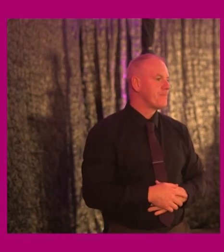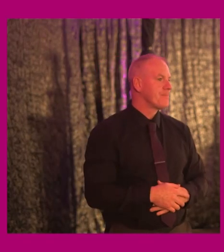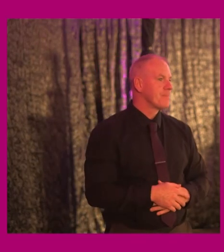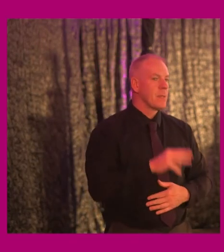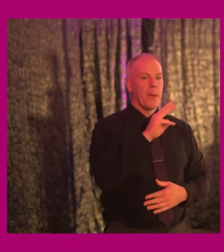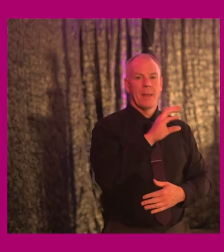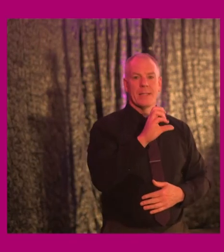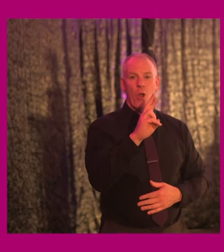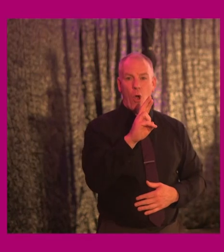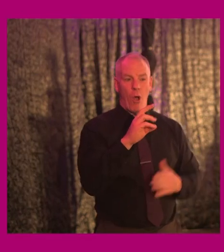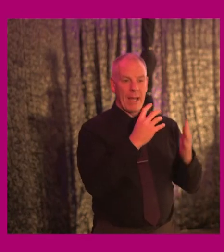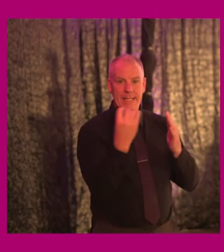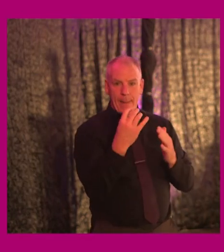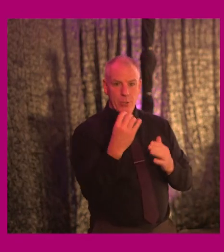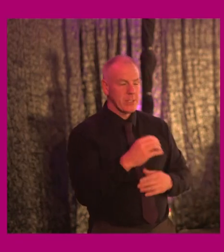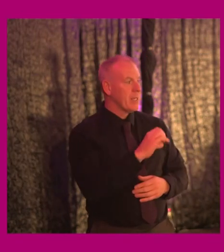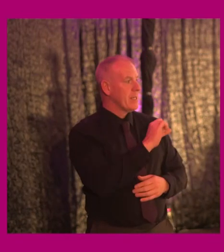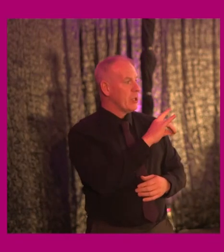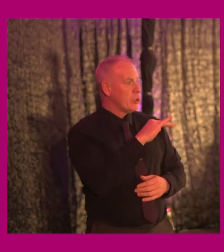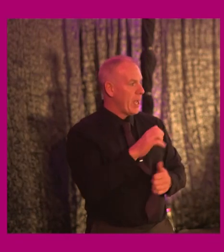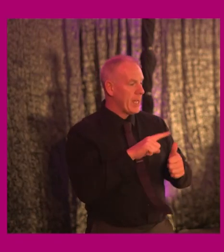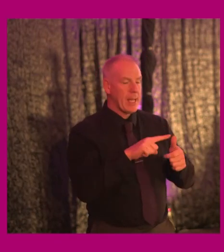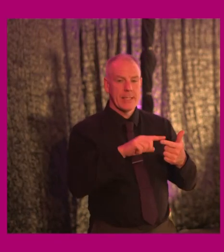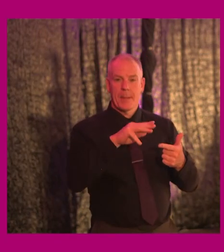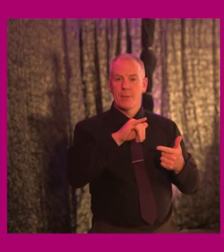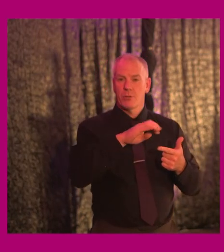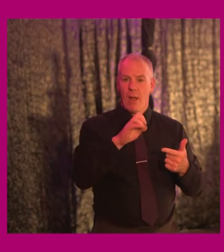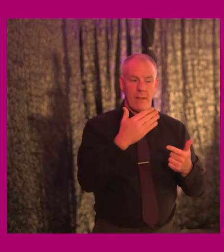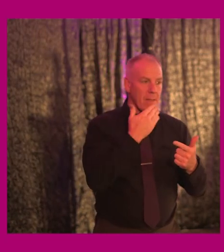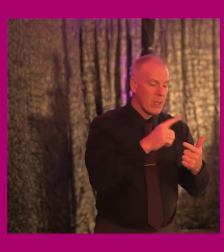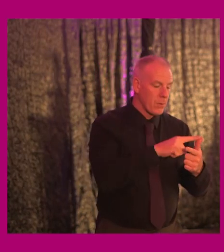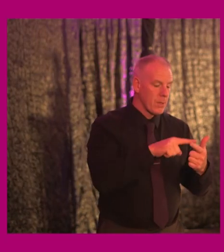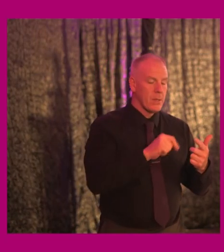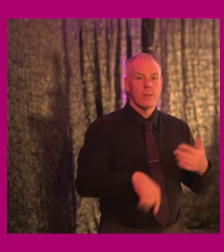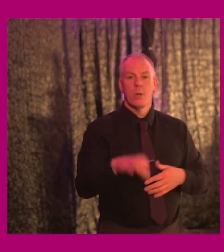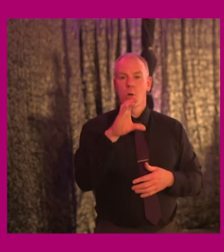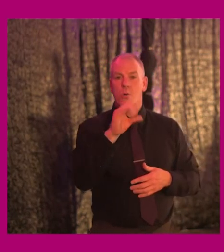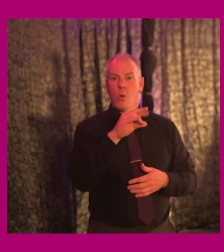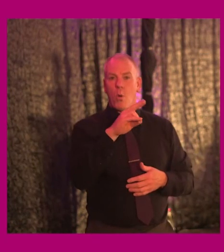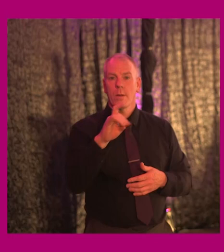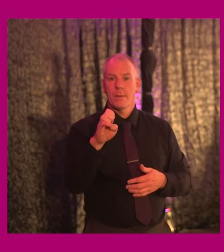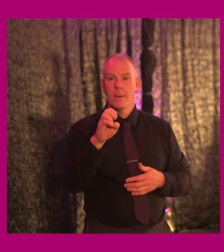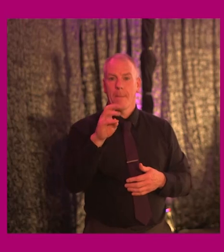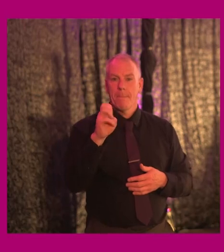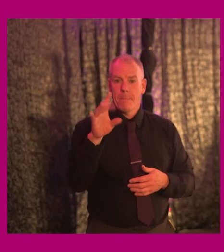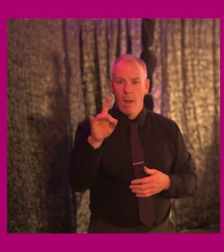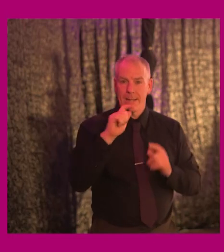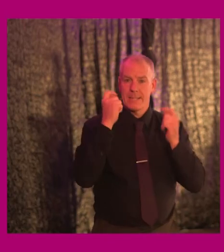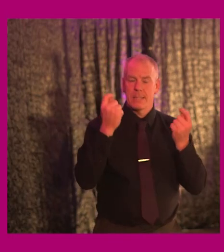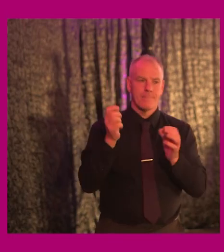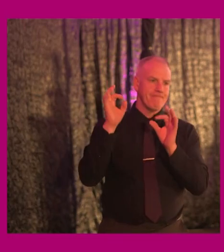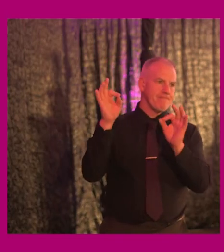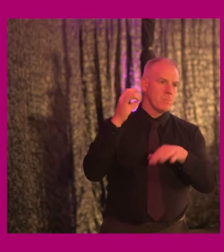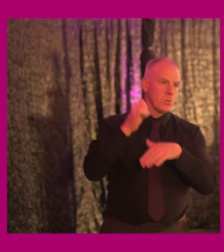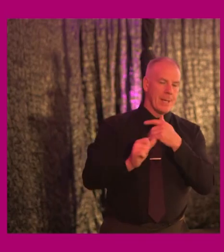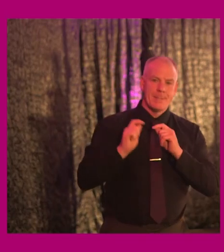captioning, so thank you to Shane and Michelle for that. The Croke Park team, I hope you'll agree, have been really excellent today.